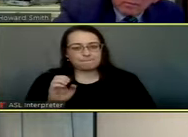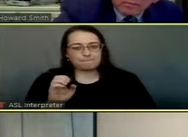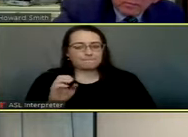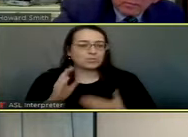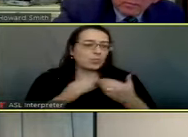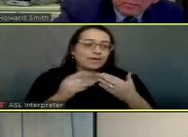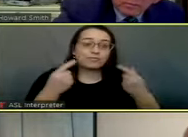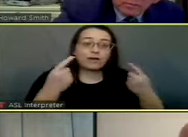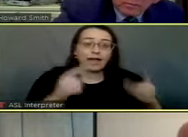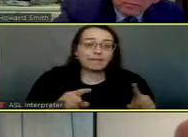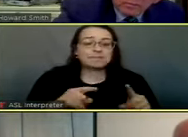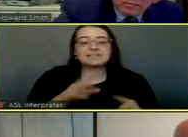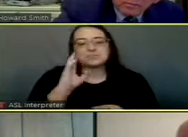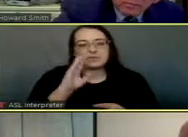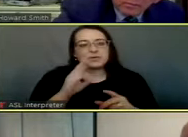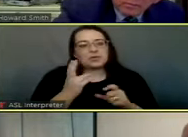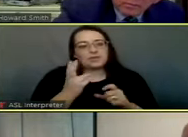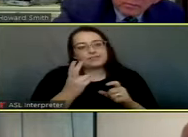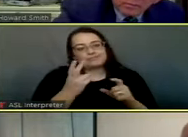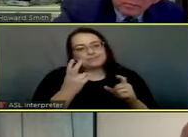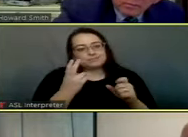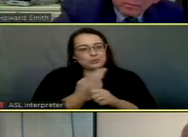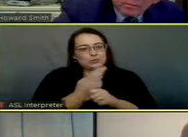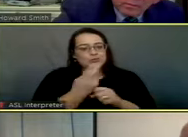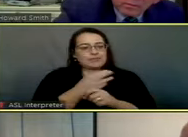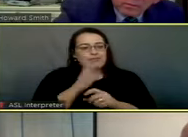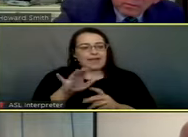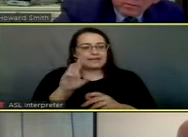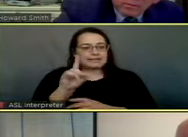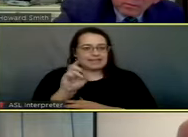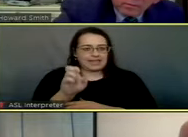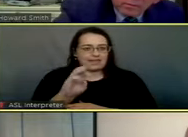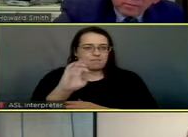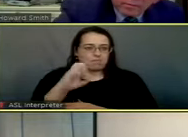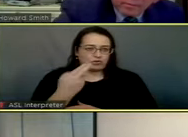whatever happens, we'll do surcharge on it later when it settles.